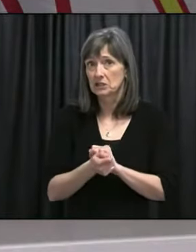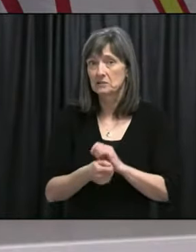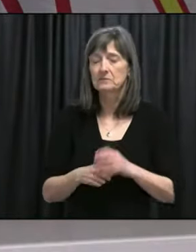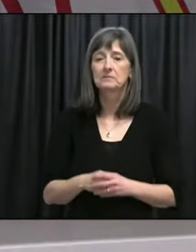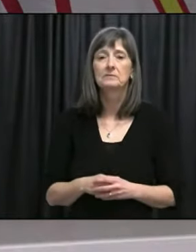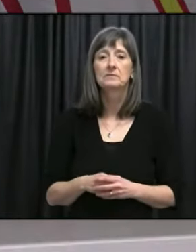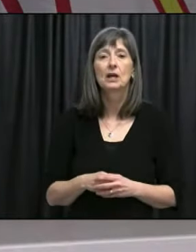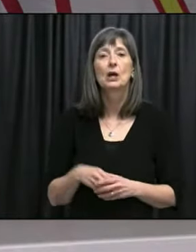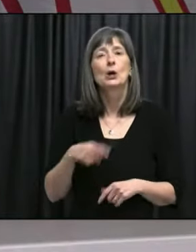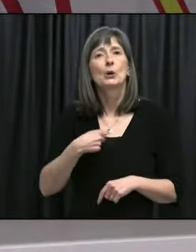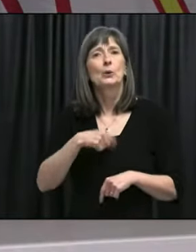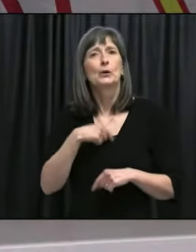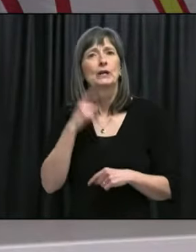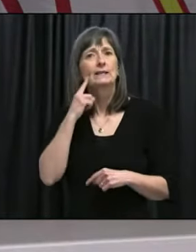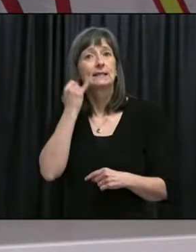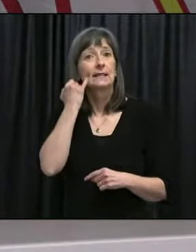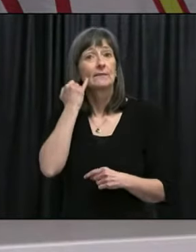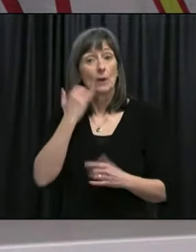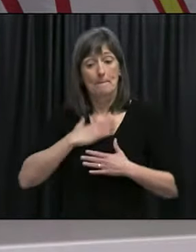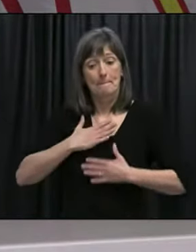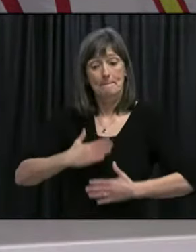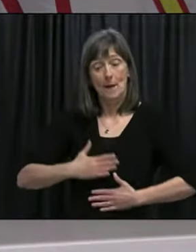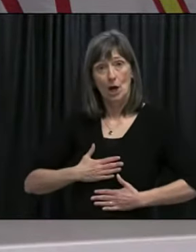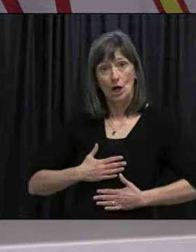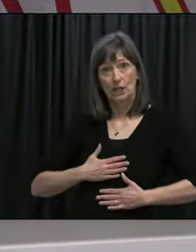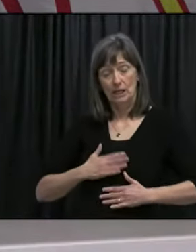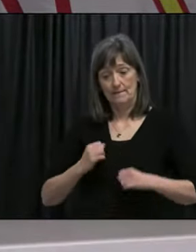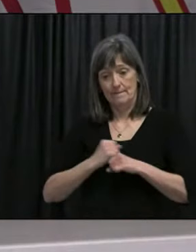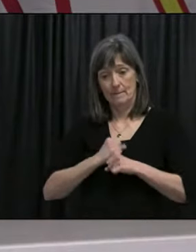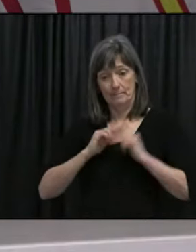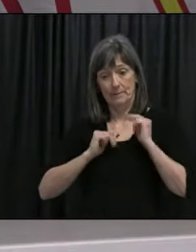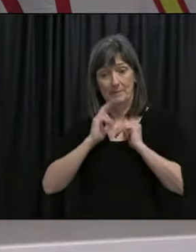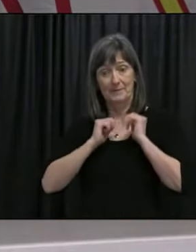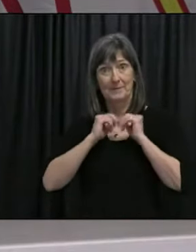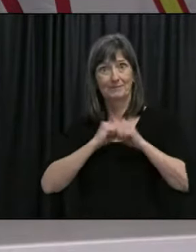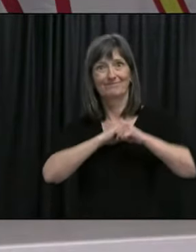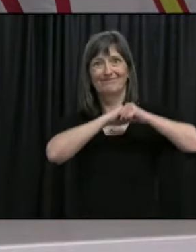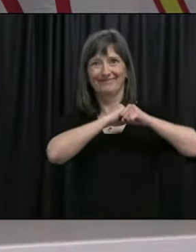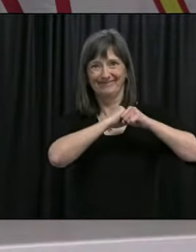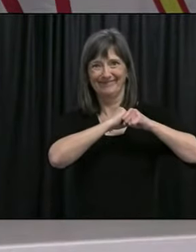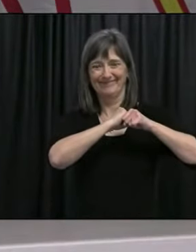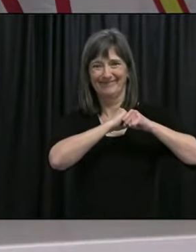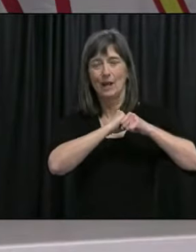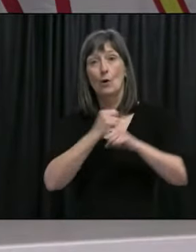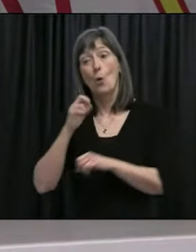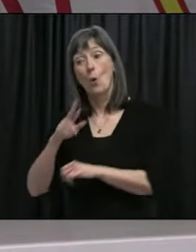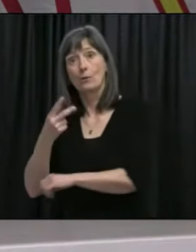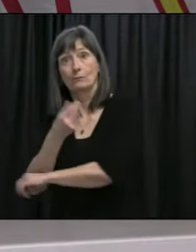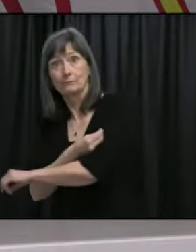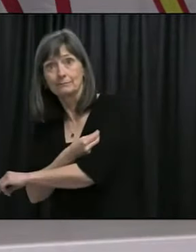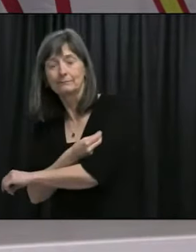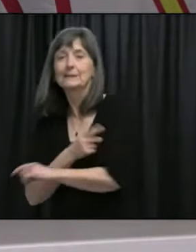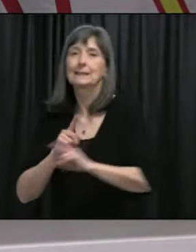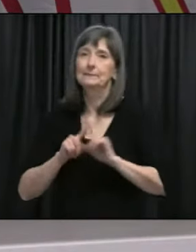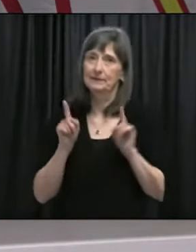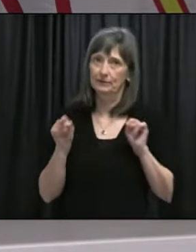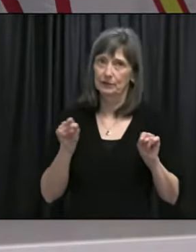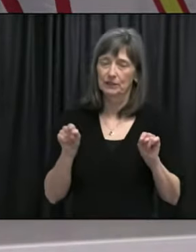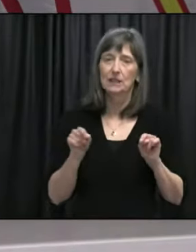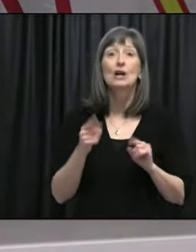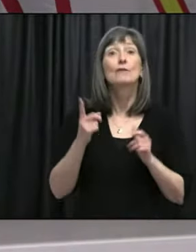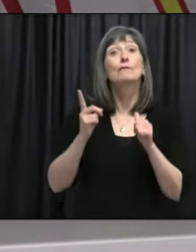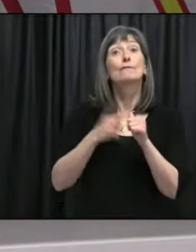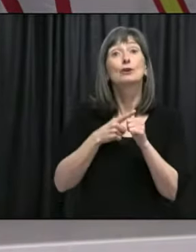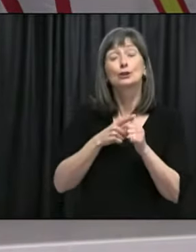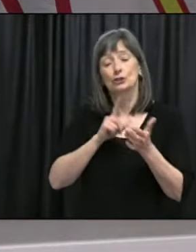humoral response, so having antibodies and being protected. And, uh, and so the studies that were done initially, uh, looked at just